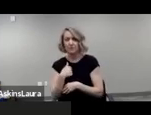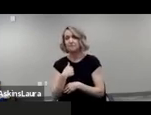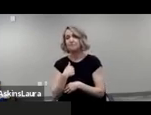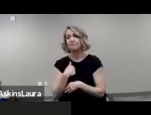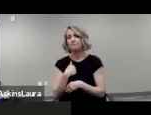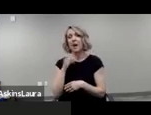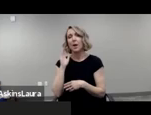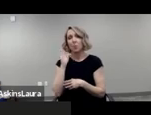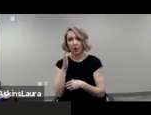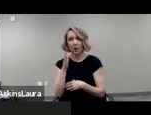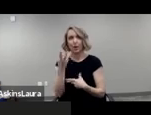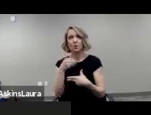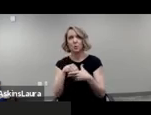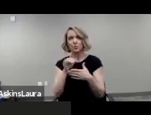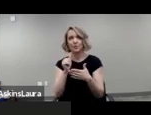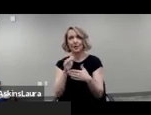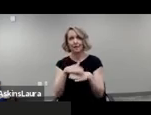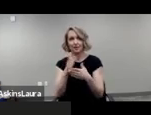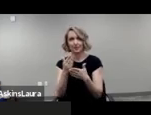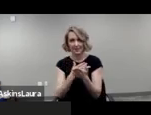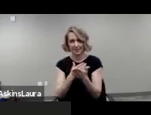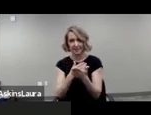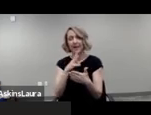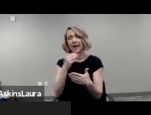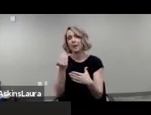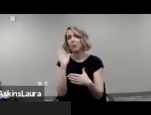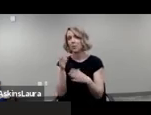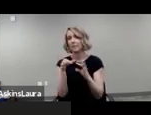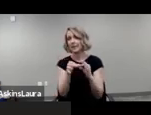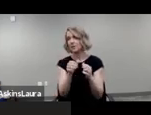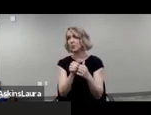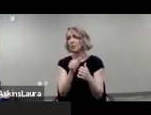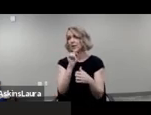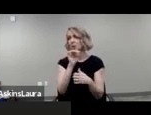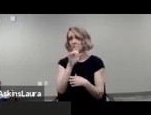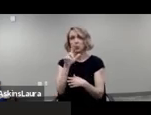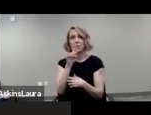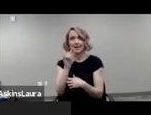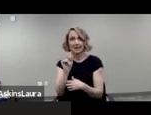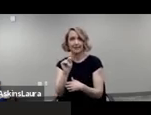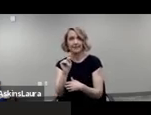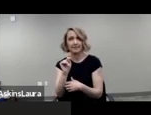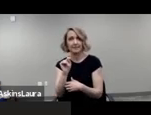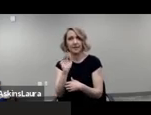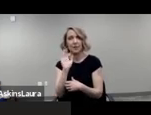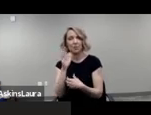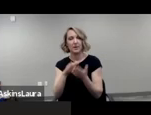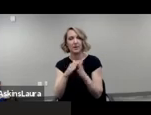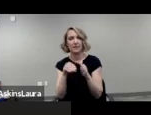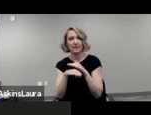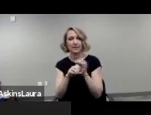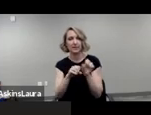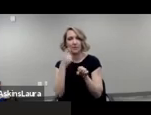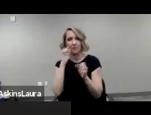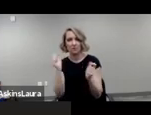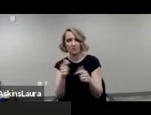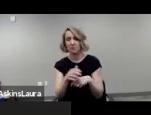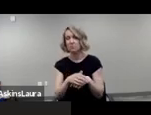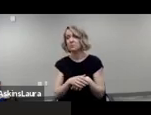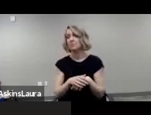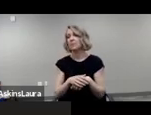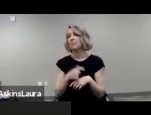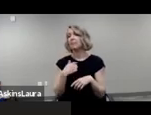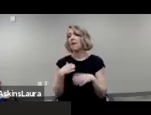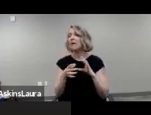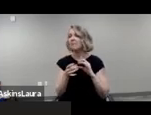that will be included in the toolkit that sewing will be um making accessible to all of us so while i mentioned a lot of them